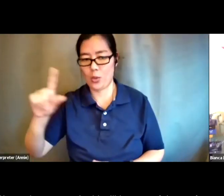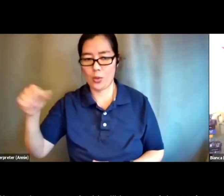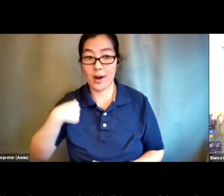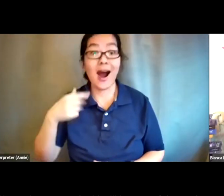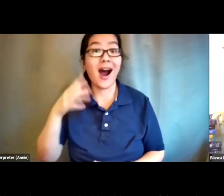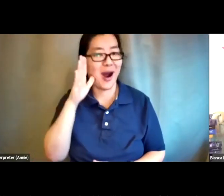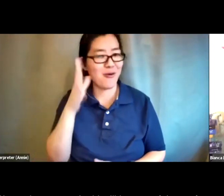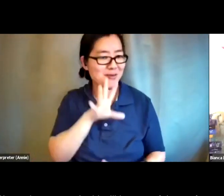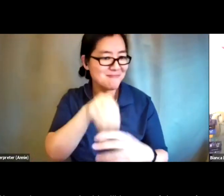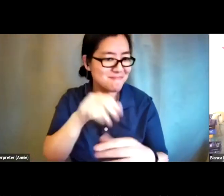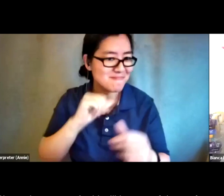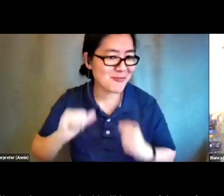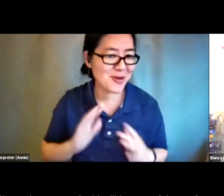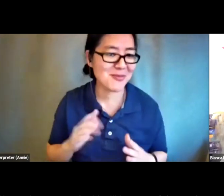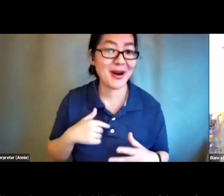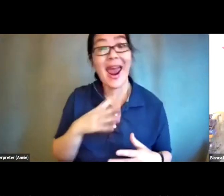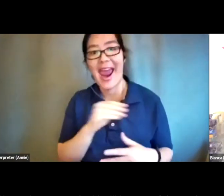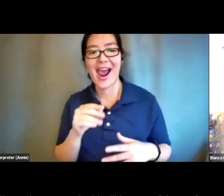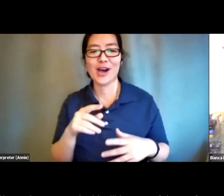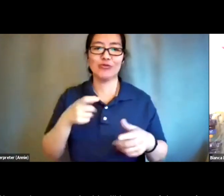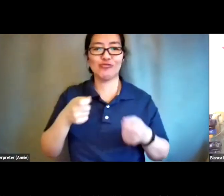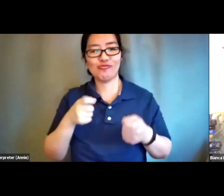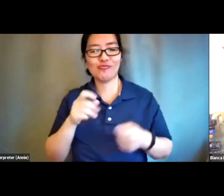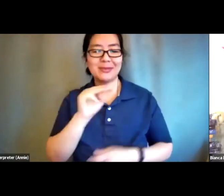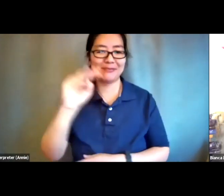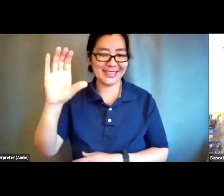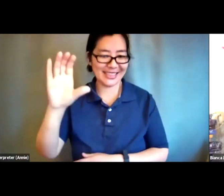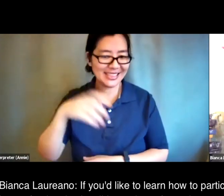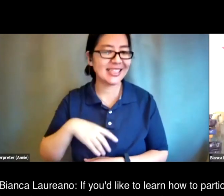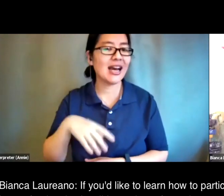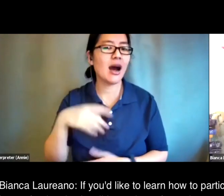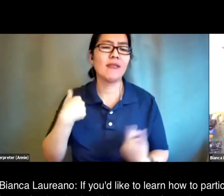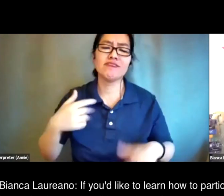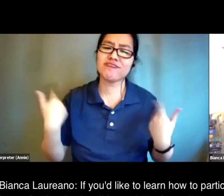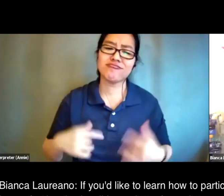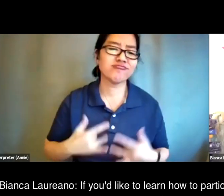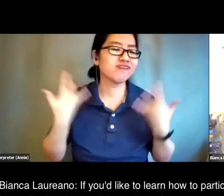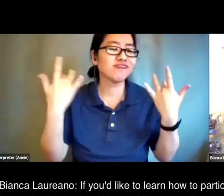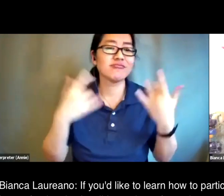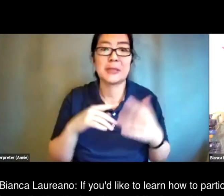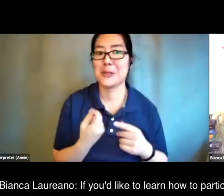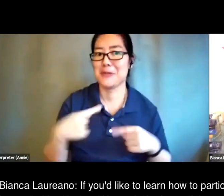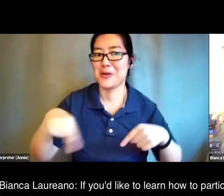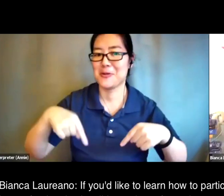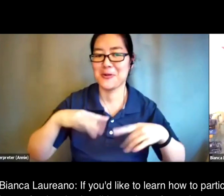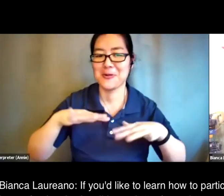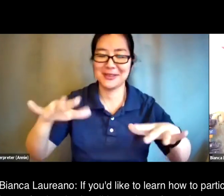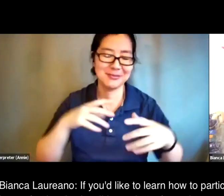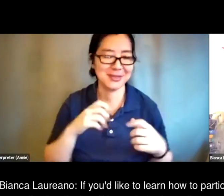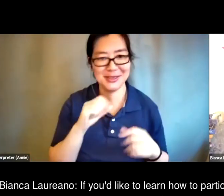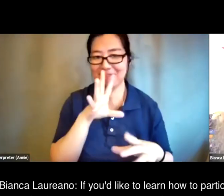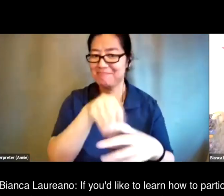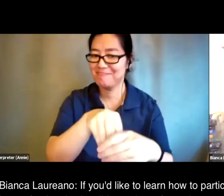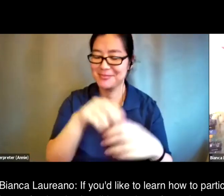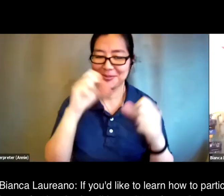little bit nervous to be part of this amazing legacy if you'd like to learn how to participate in